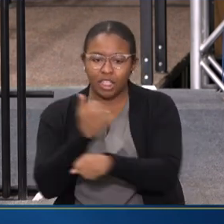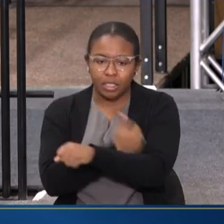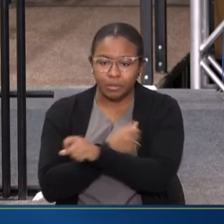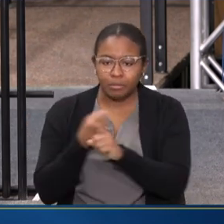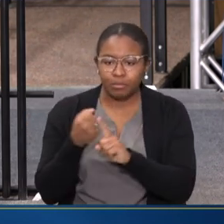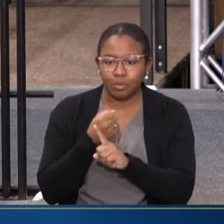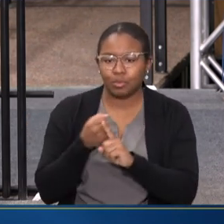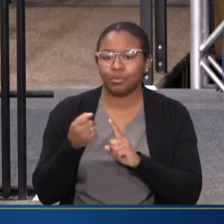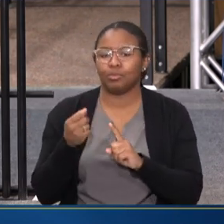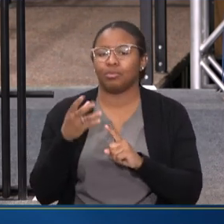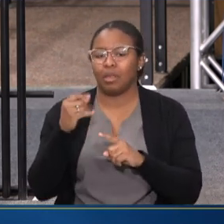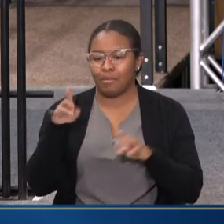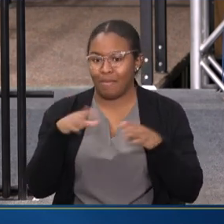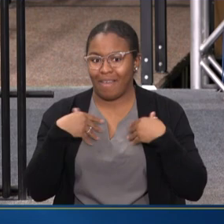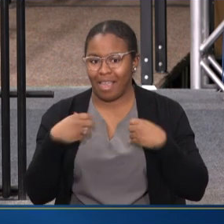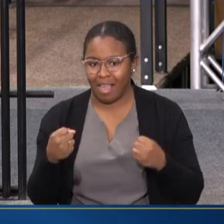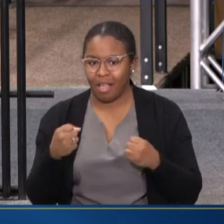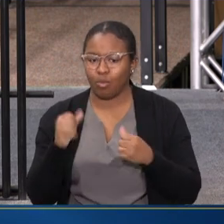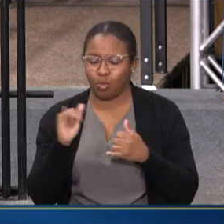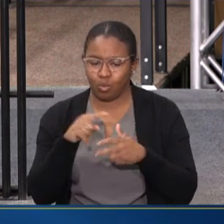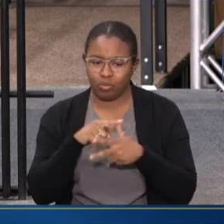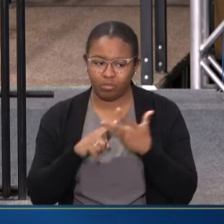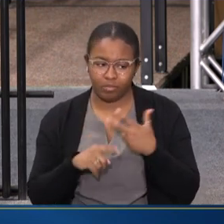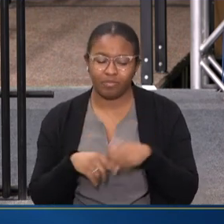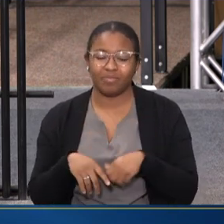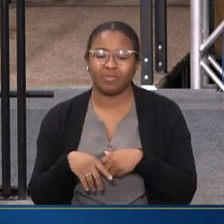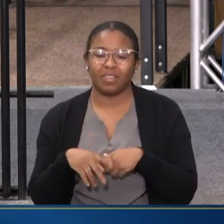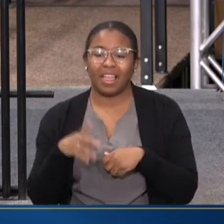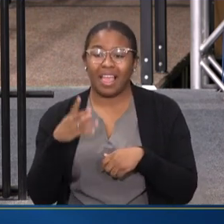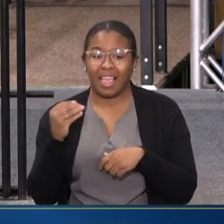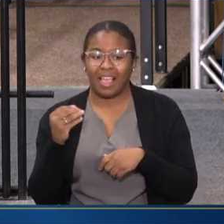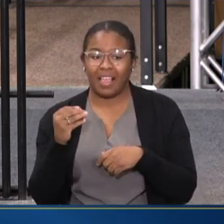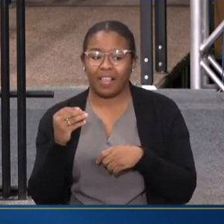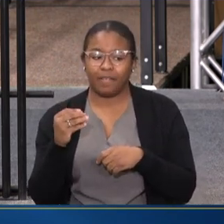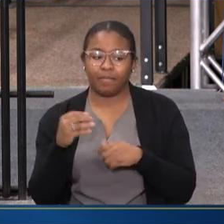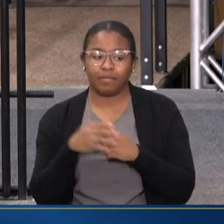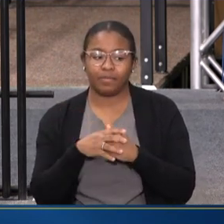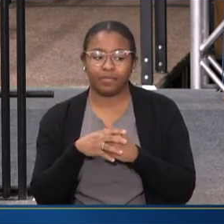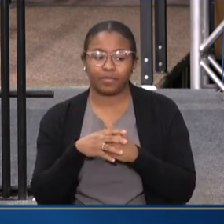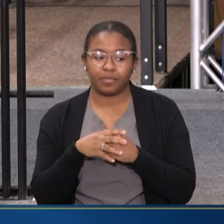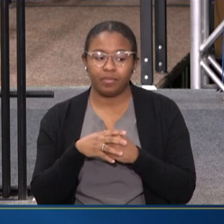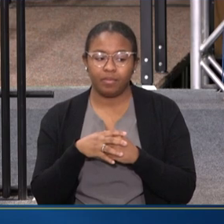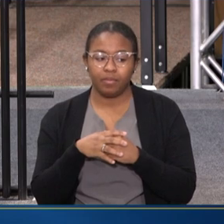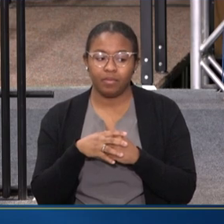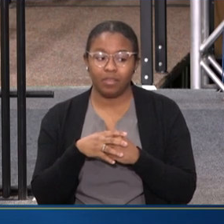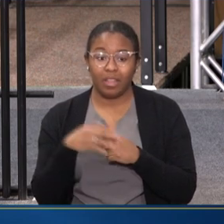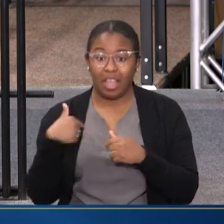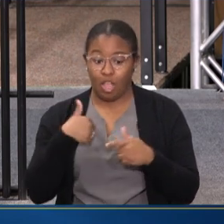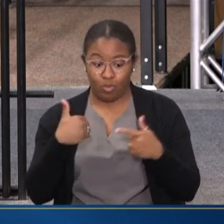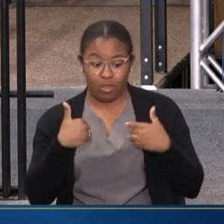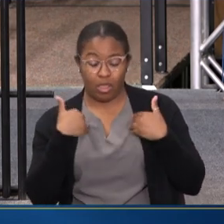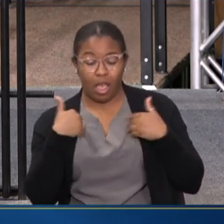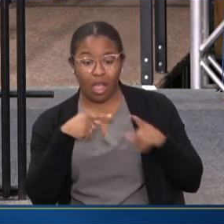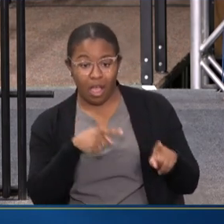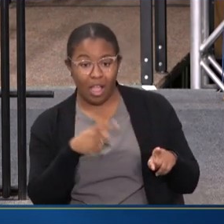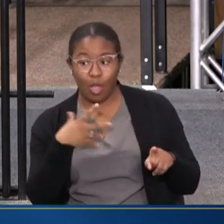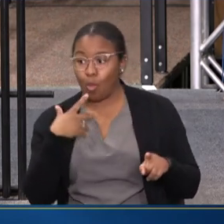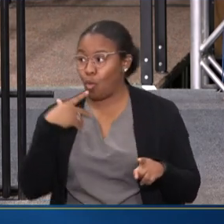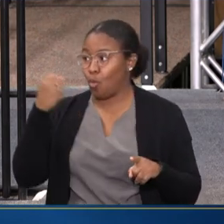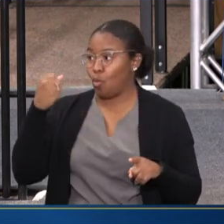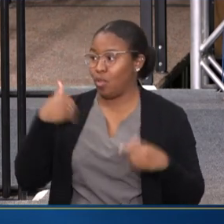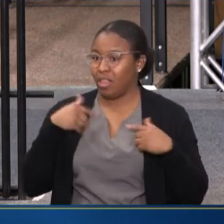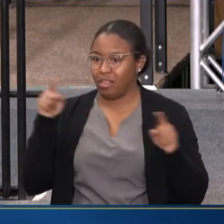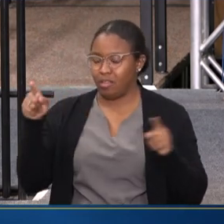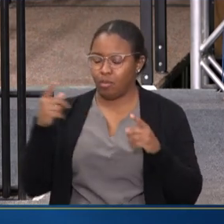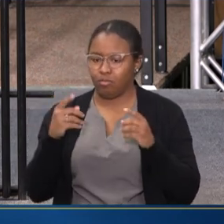ABUSE, BEHAVIORAL HEALTH ISSUES, AND VERY ACUTELY, I WOULD SAY, OUR YOUNG END AND OUR OLDER END.